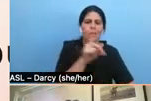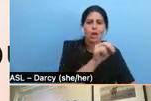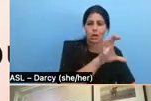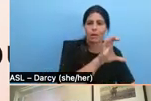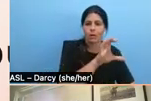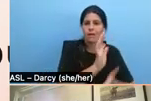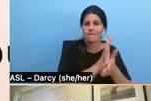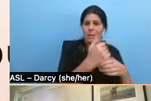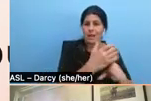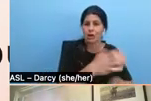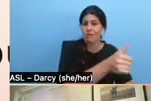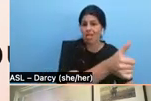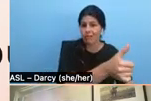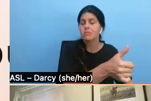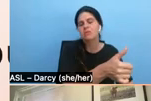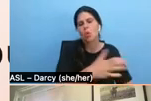next slide please.